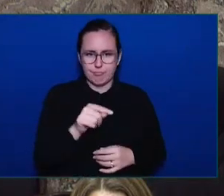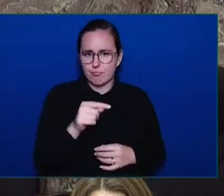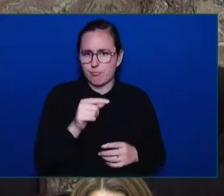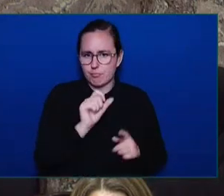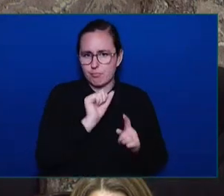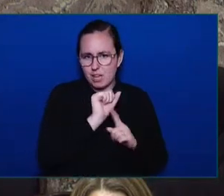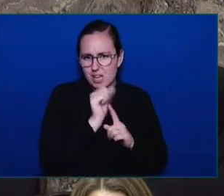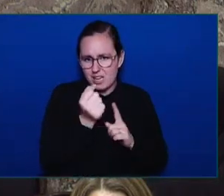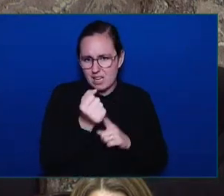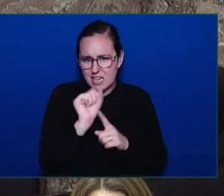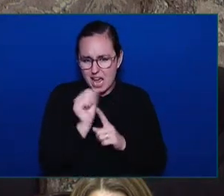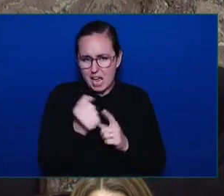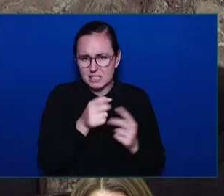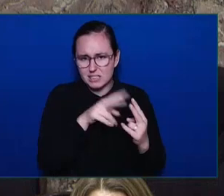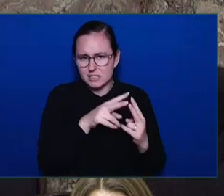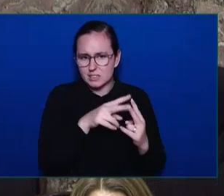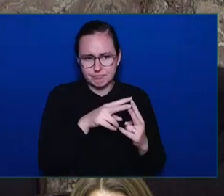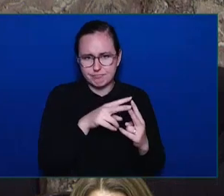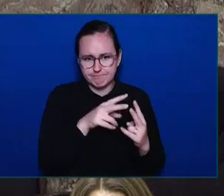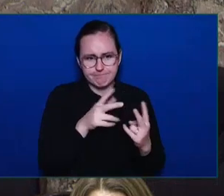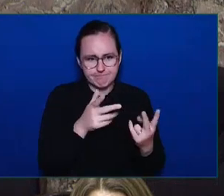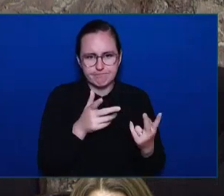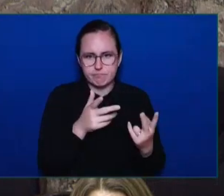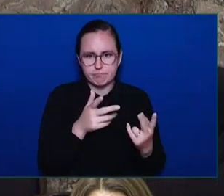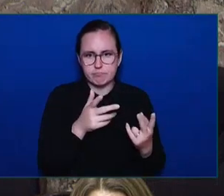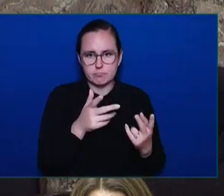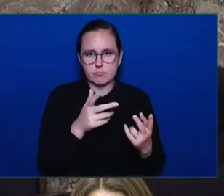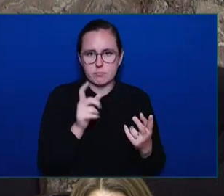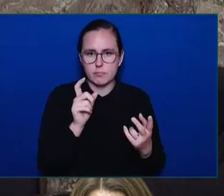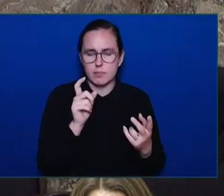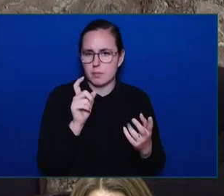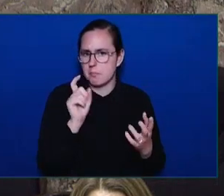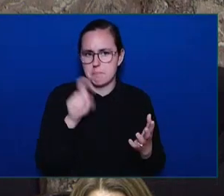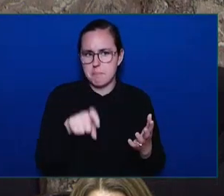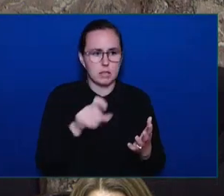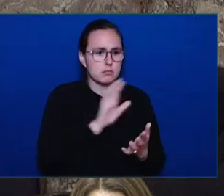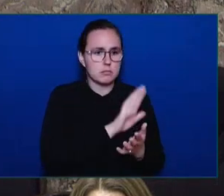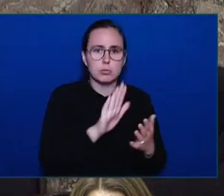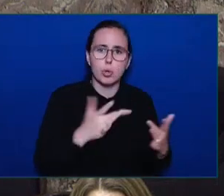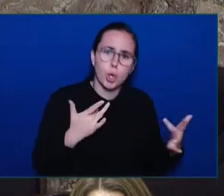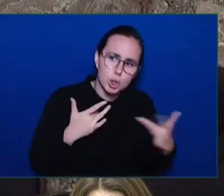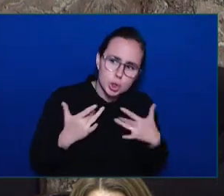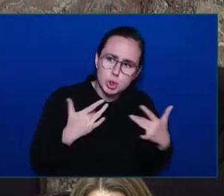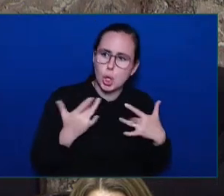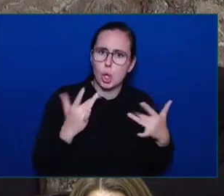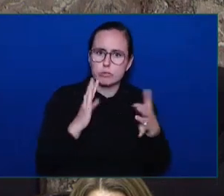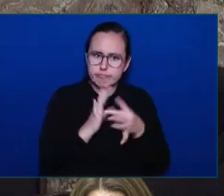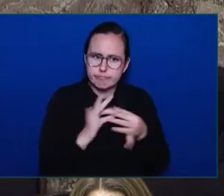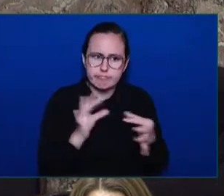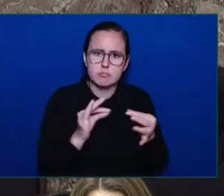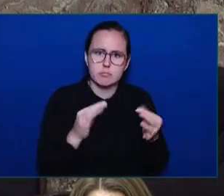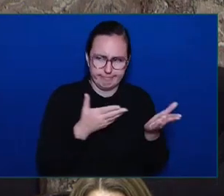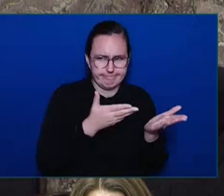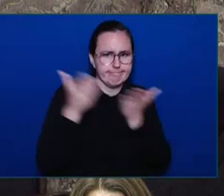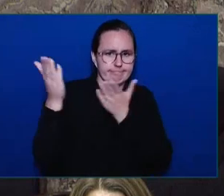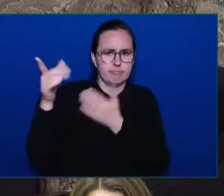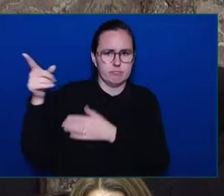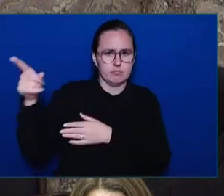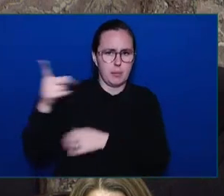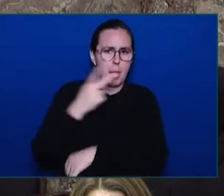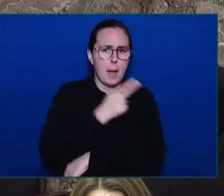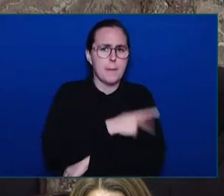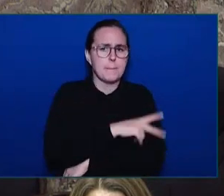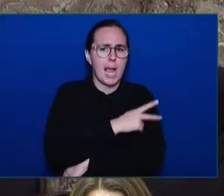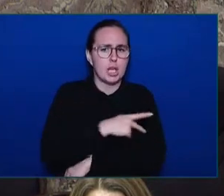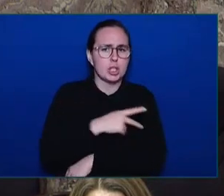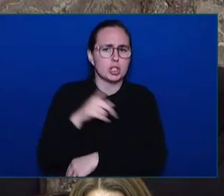when they're brought forward, concerns when they're brought forward, appropriately dealt with by the Patient Care Quality Office. That is the